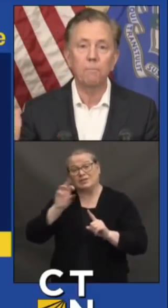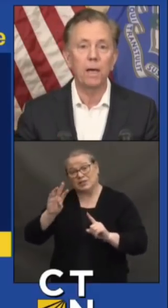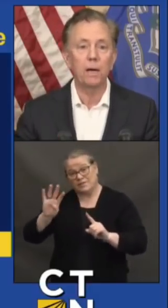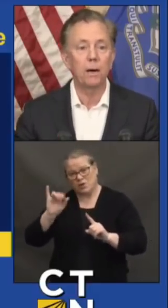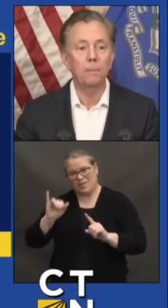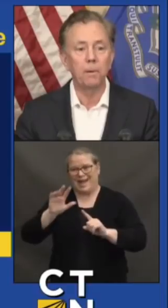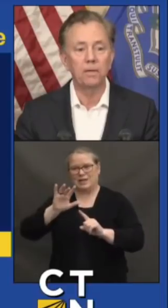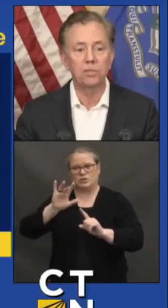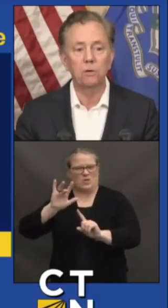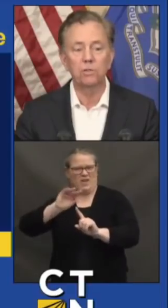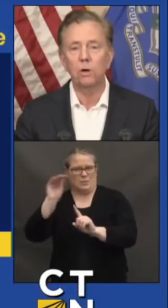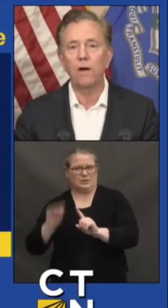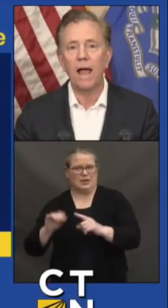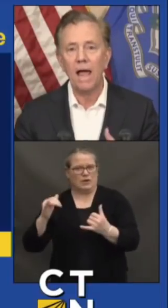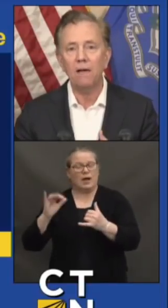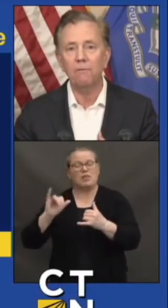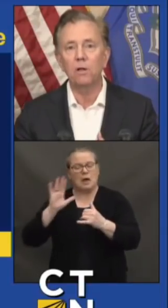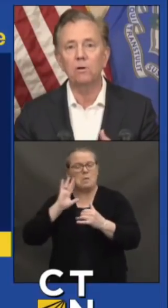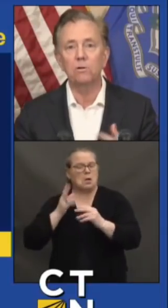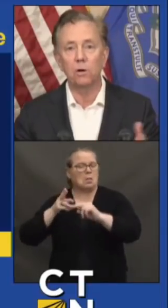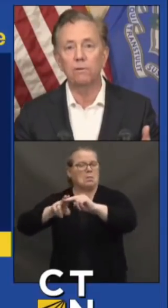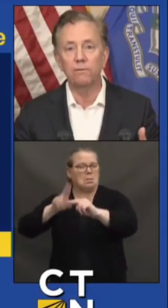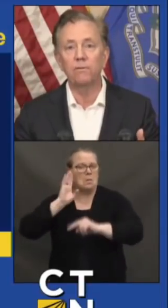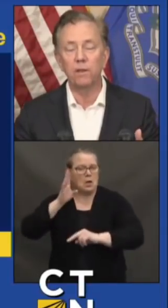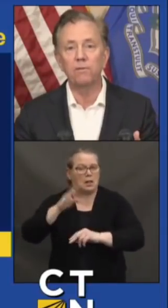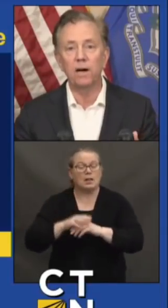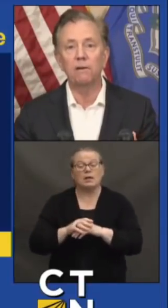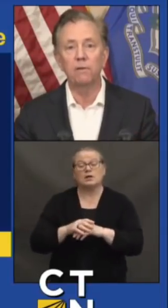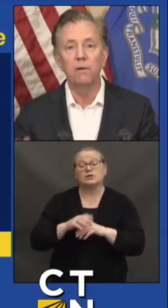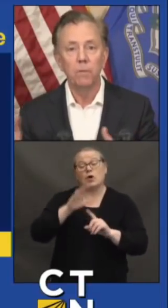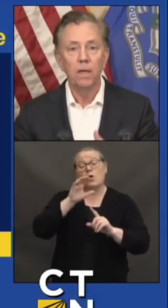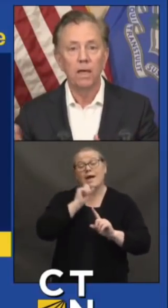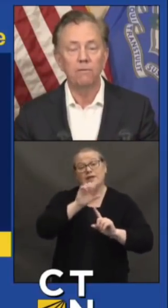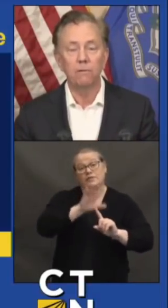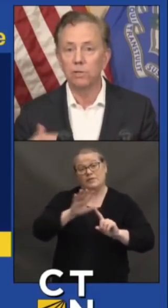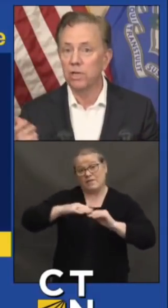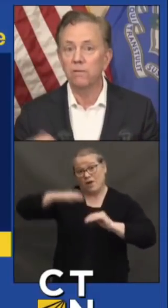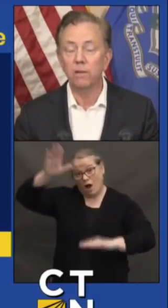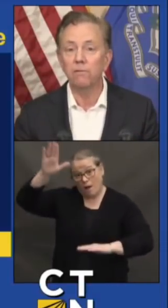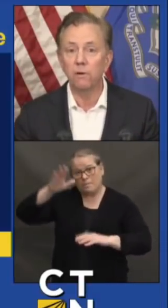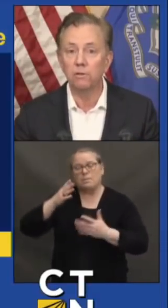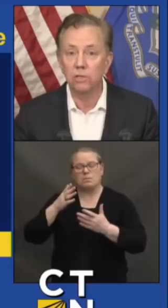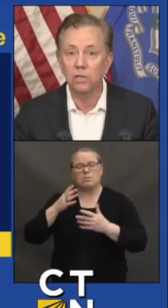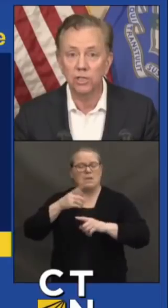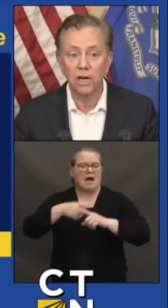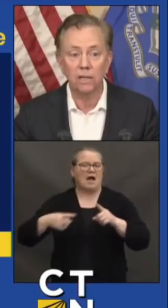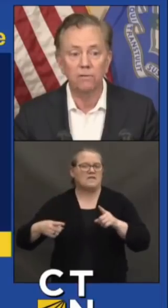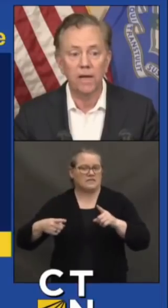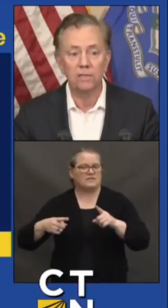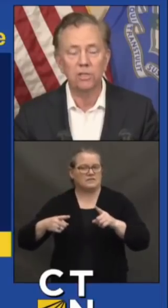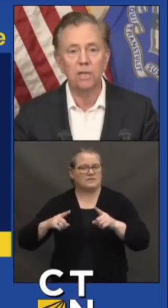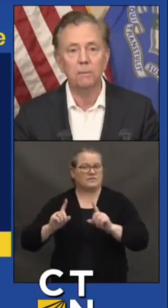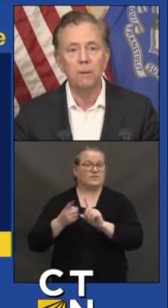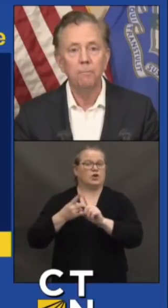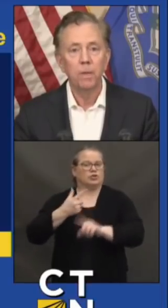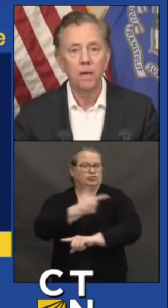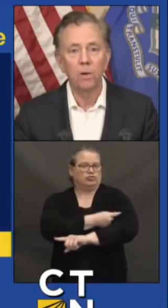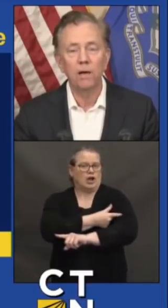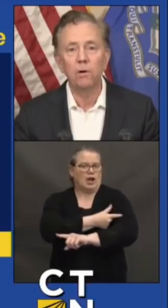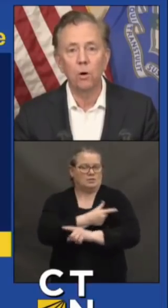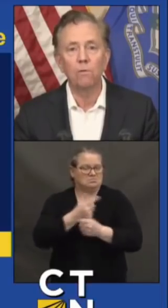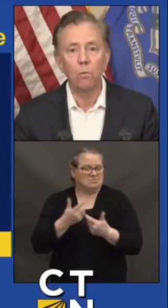going to ramp that up. So it's over half of those over 55 have received their first shot of the vaccine.